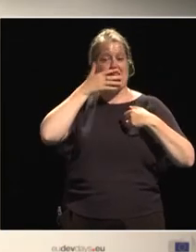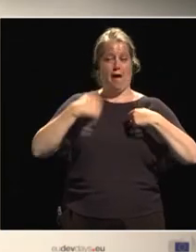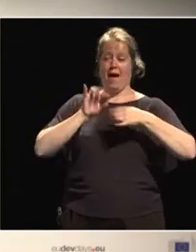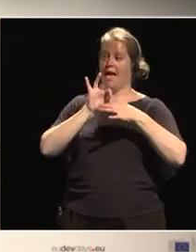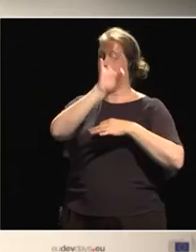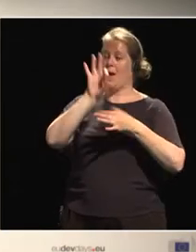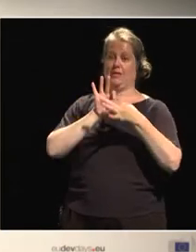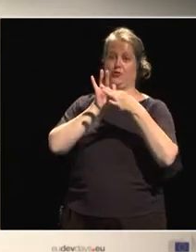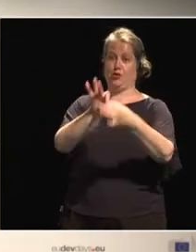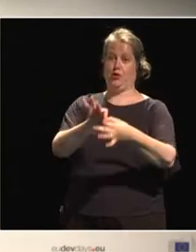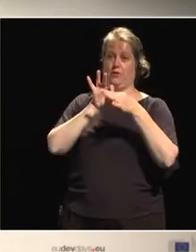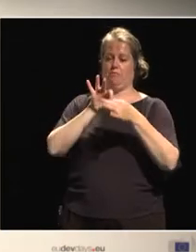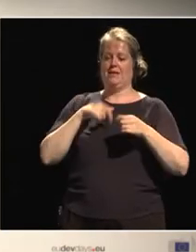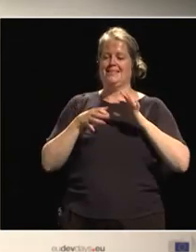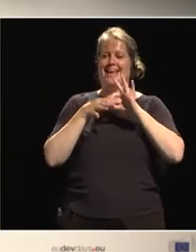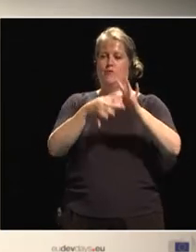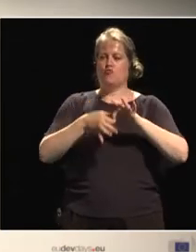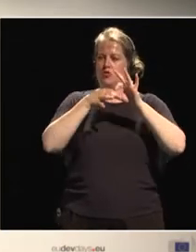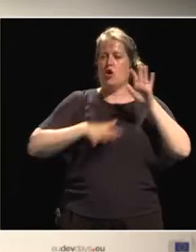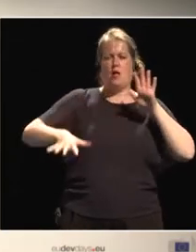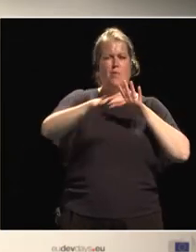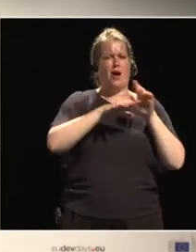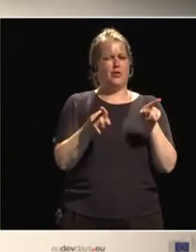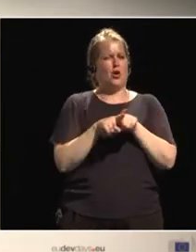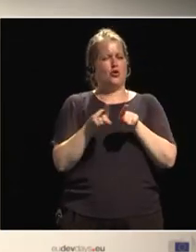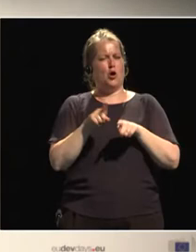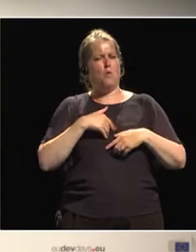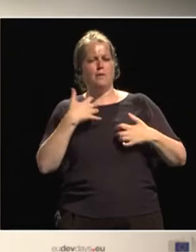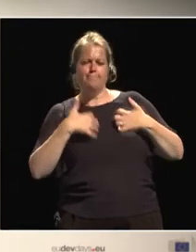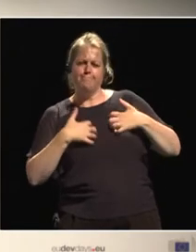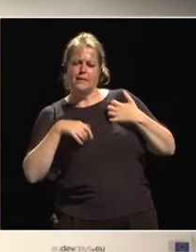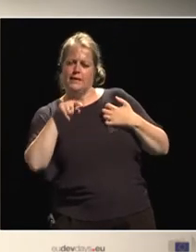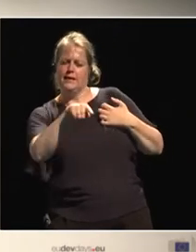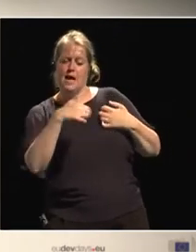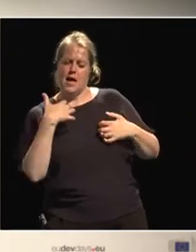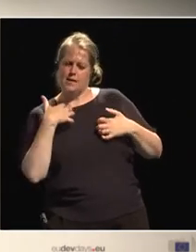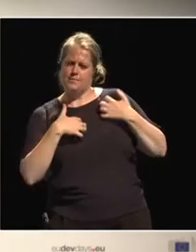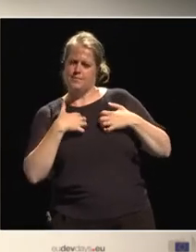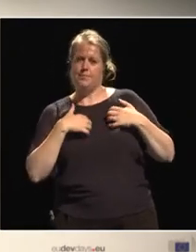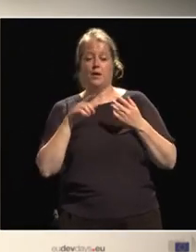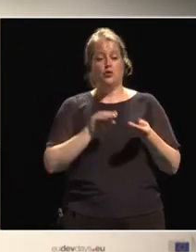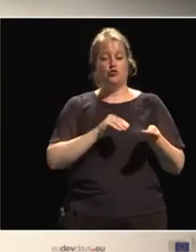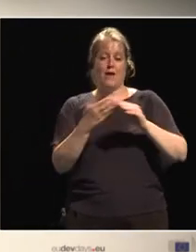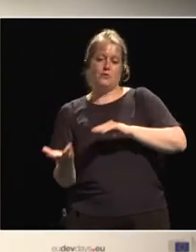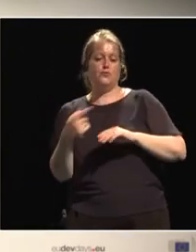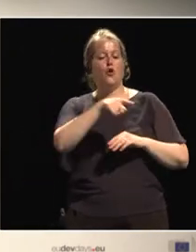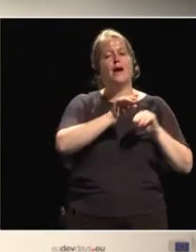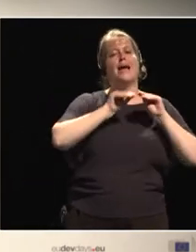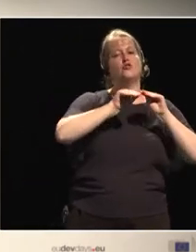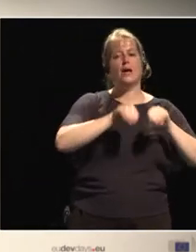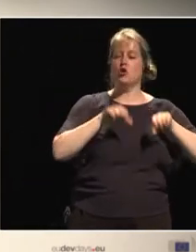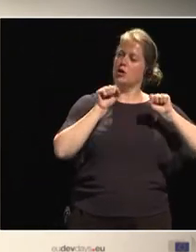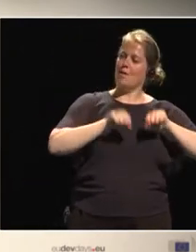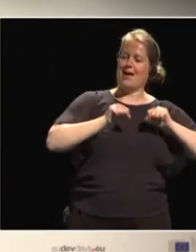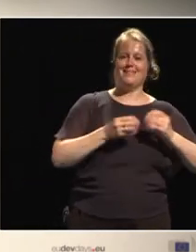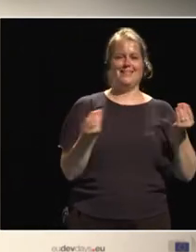to this industrial parks. And I'm wondering more about the transfer of the educational capacities that come with